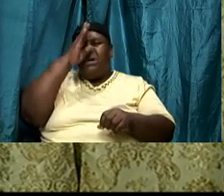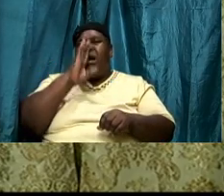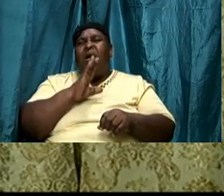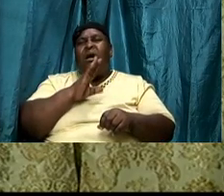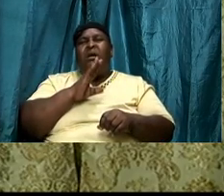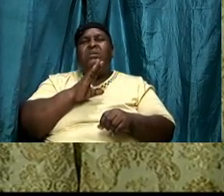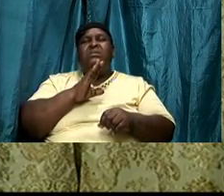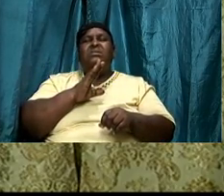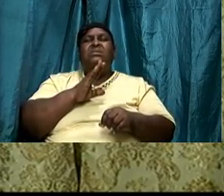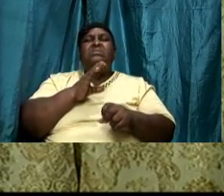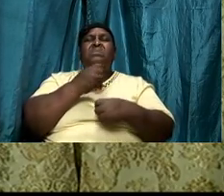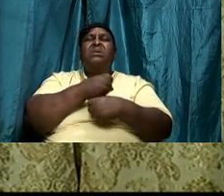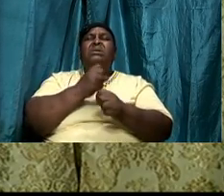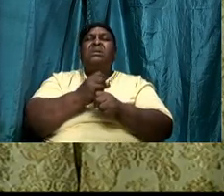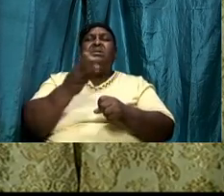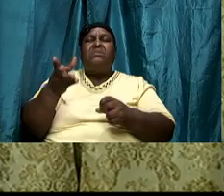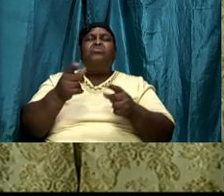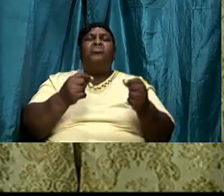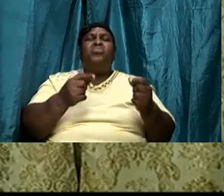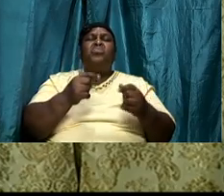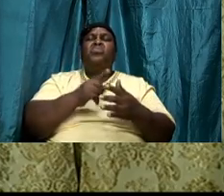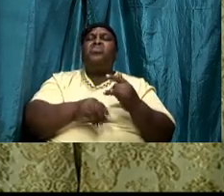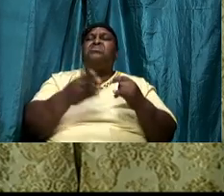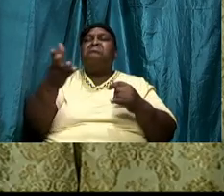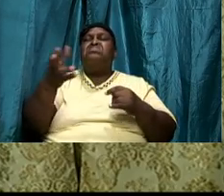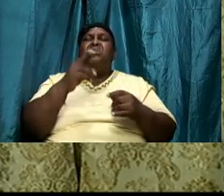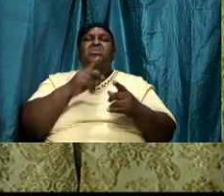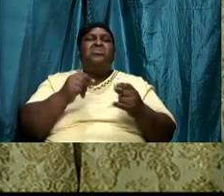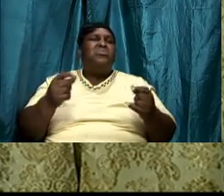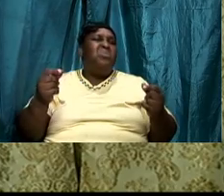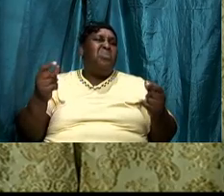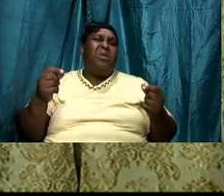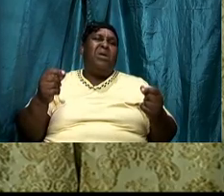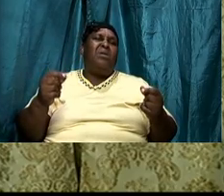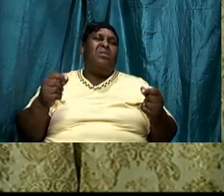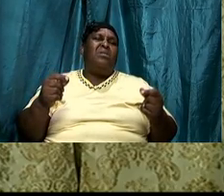the hand of almighty God you and I